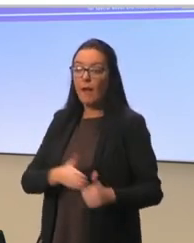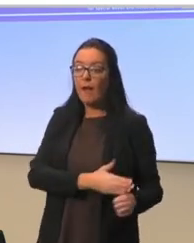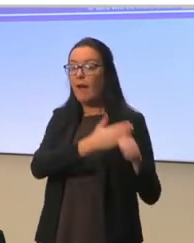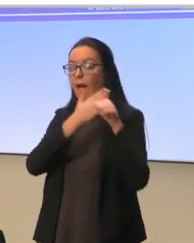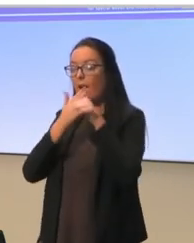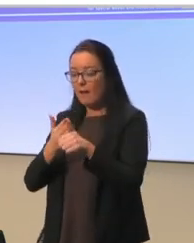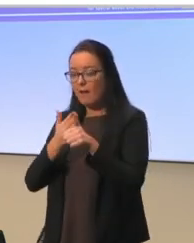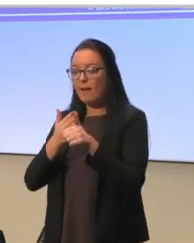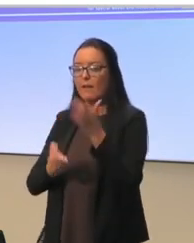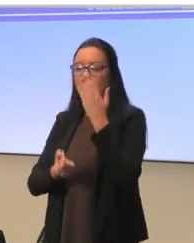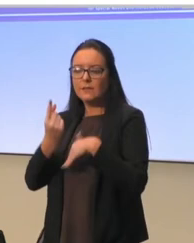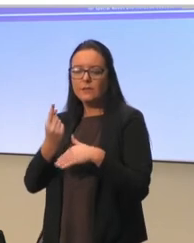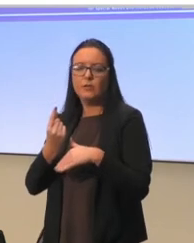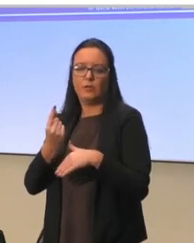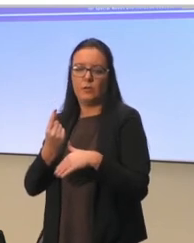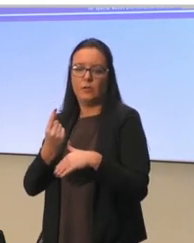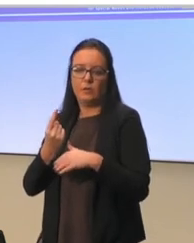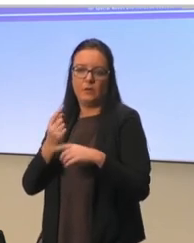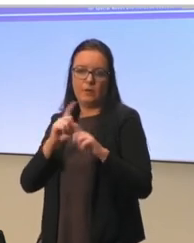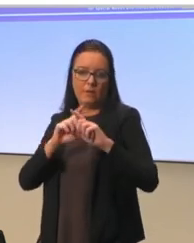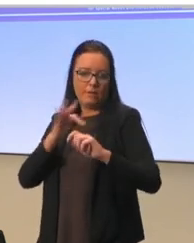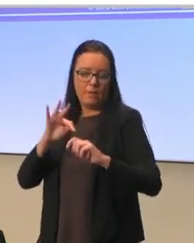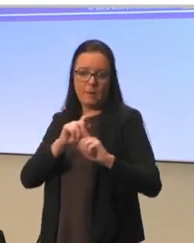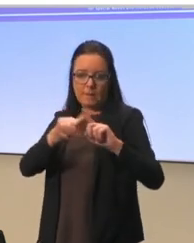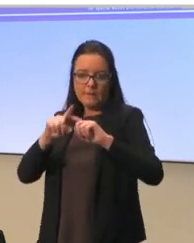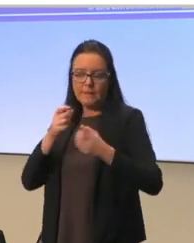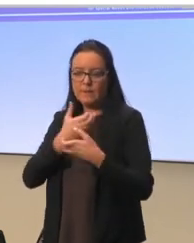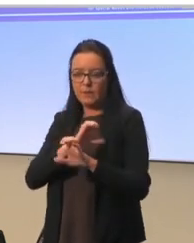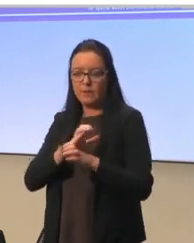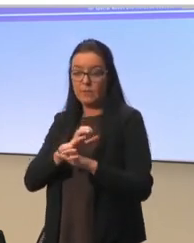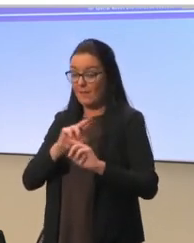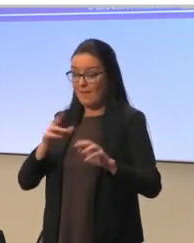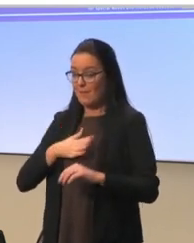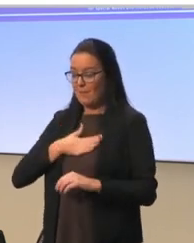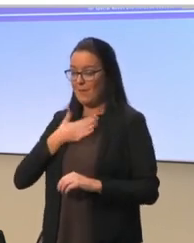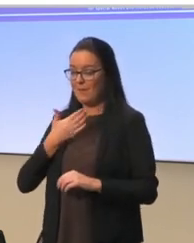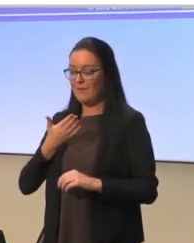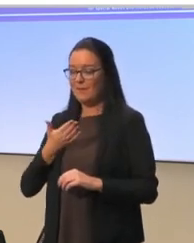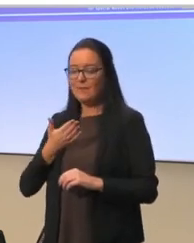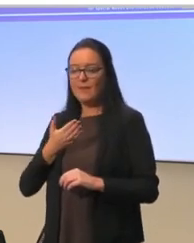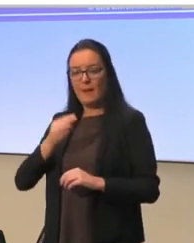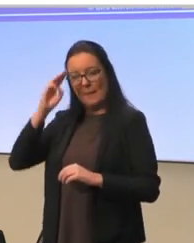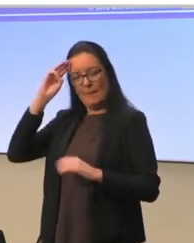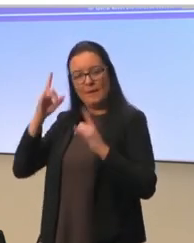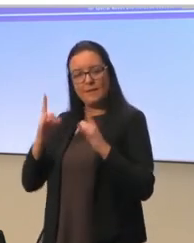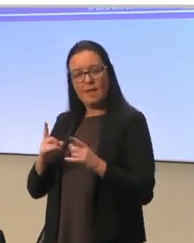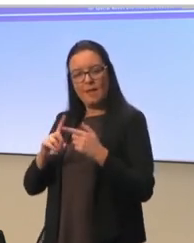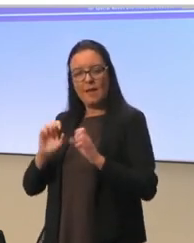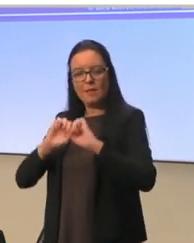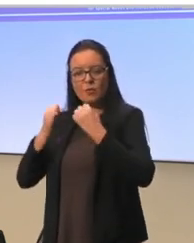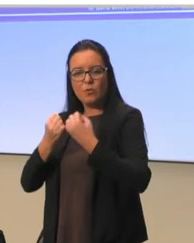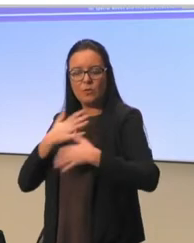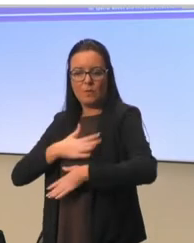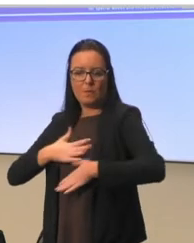identified through the help of the countries, and you would not be surprised, is mental health and social emotional needs.